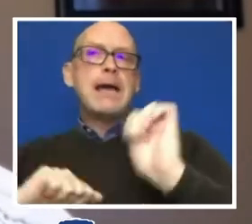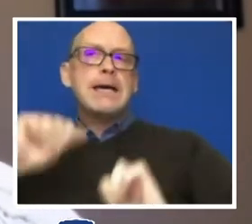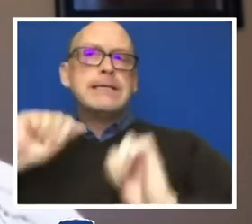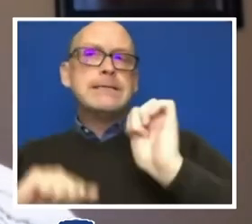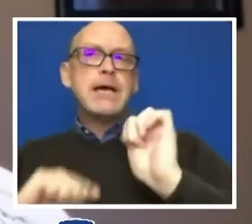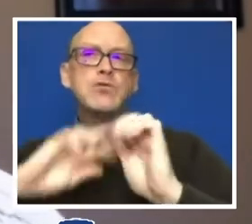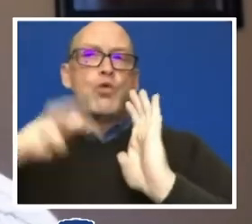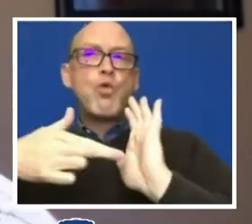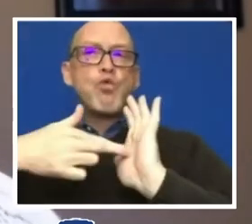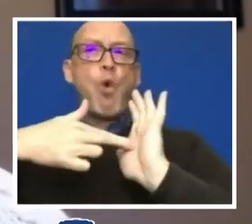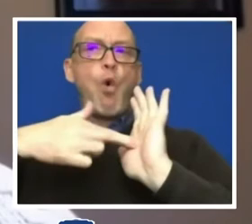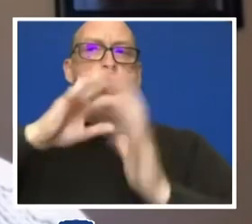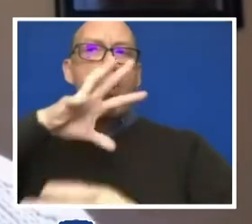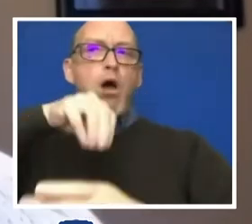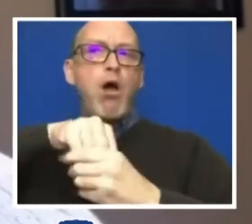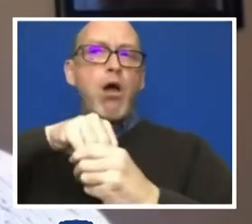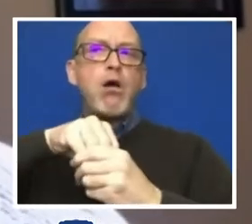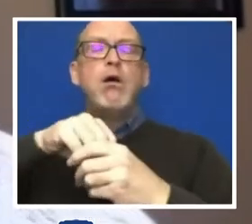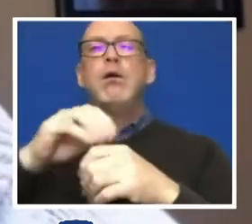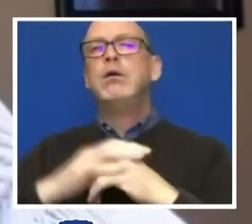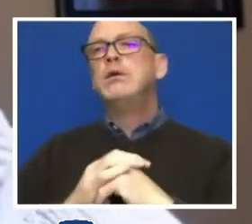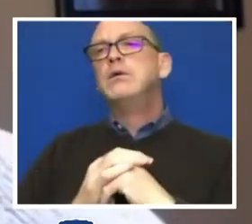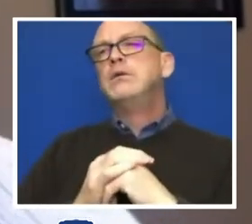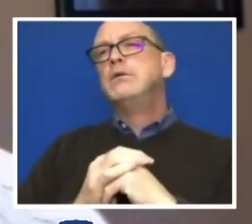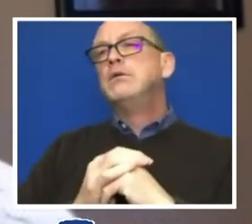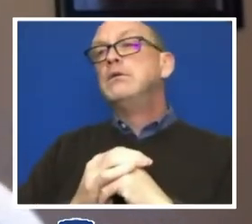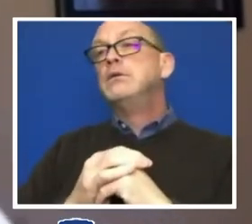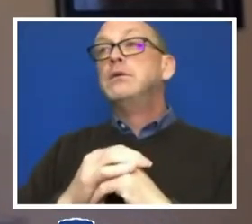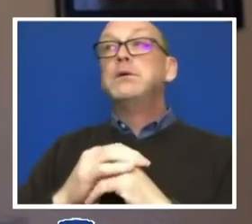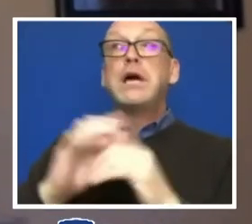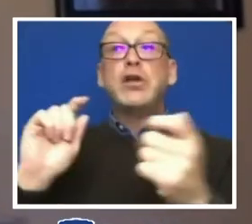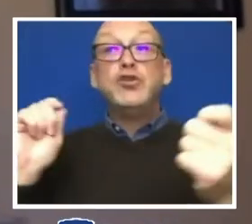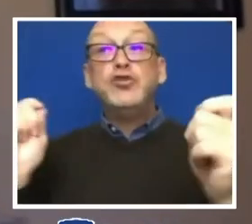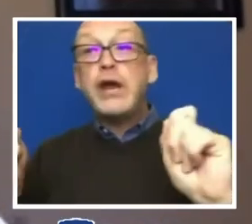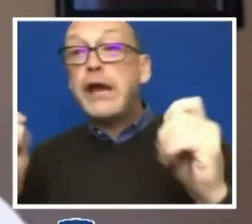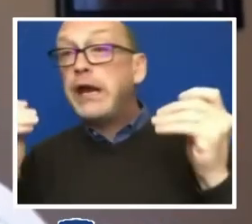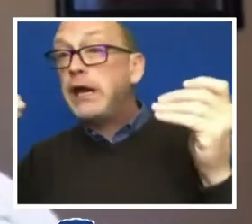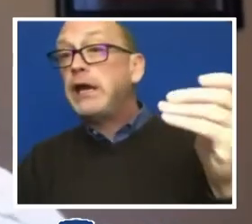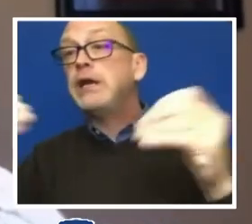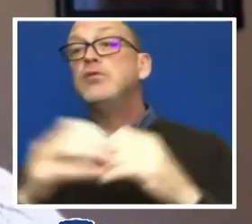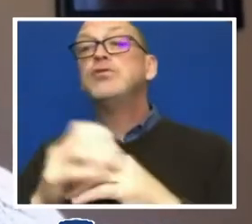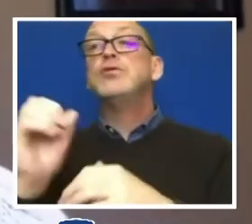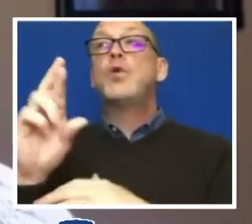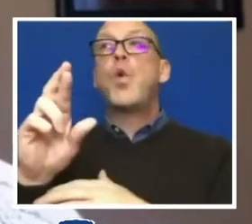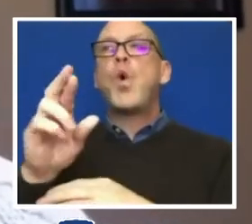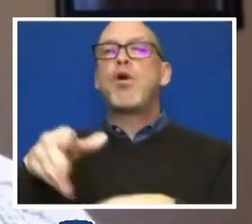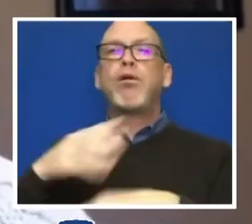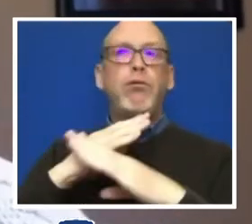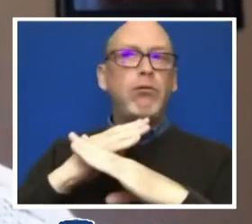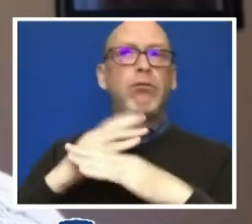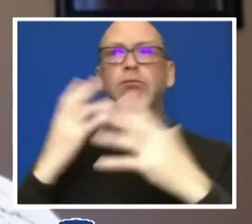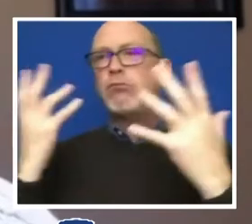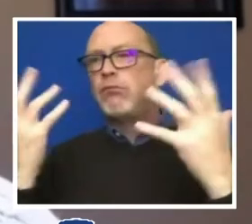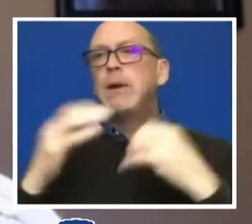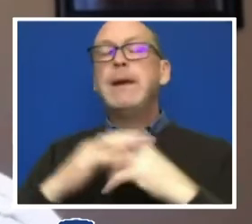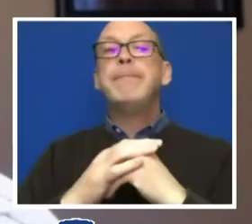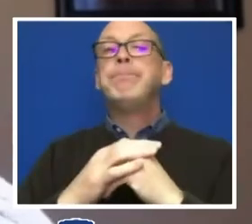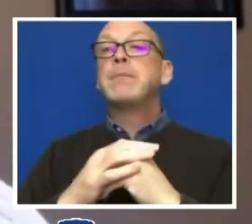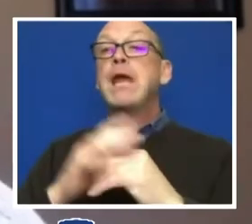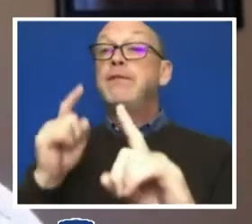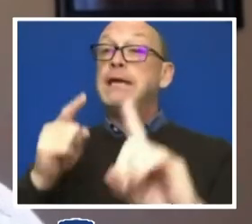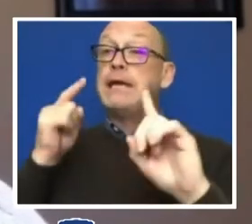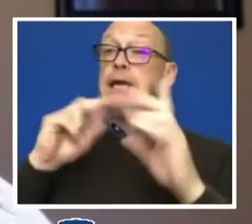as either a vector, a progressive change moving forward, or an obstacle. And so the intent was to